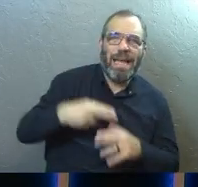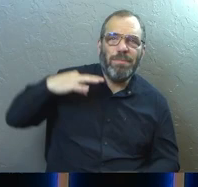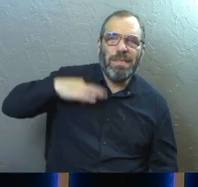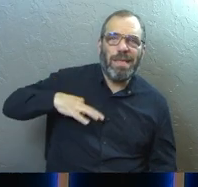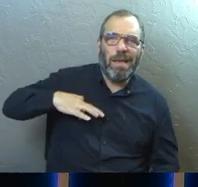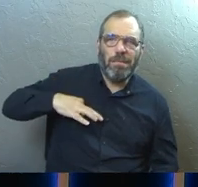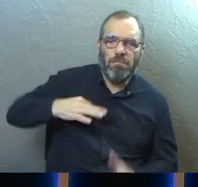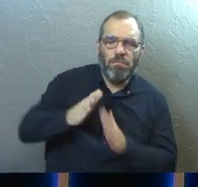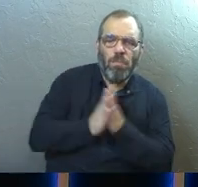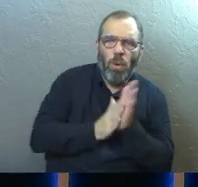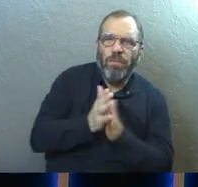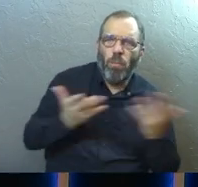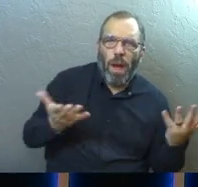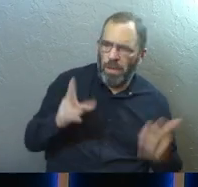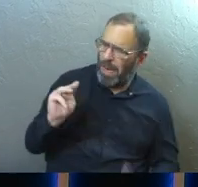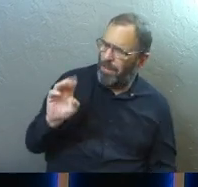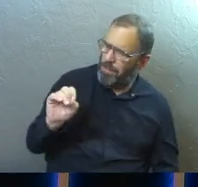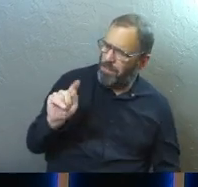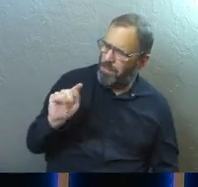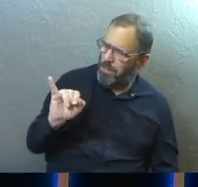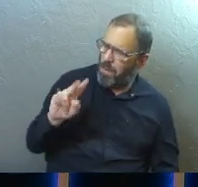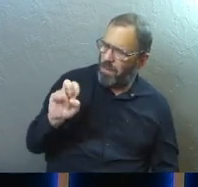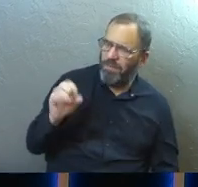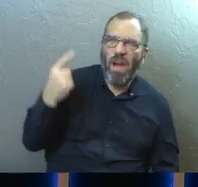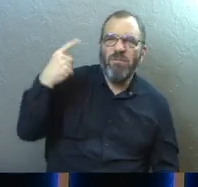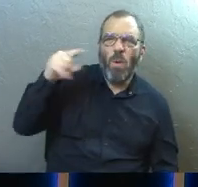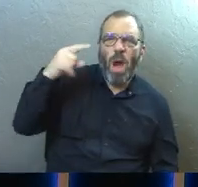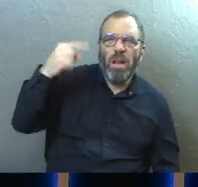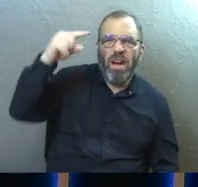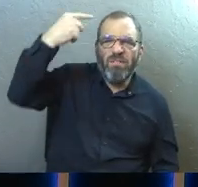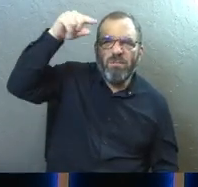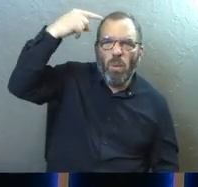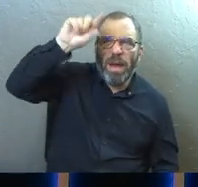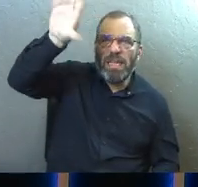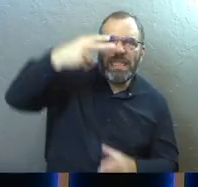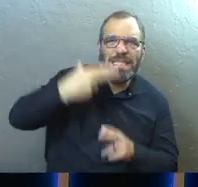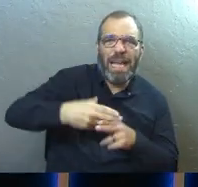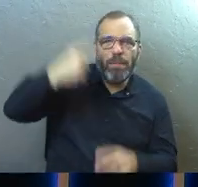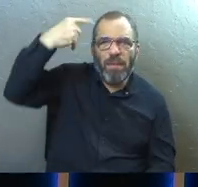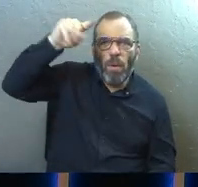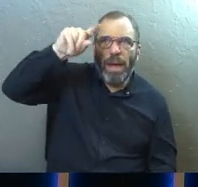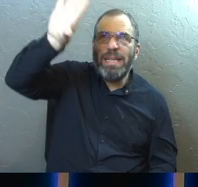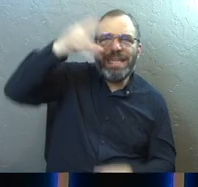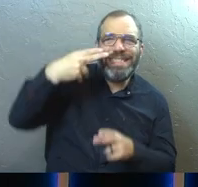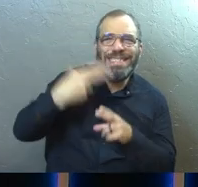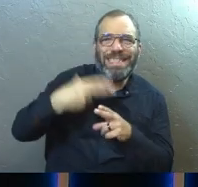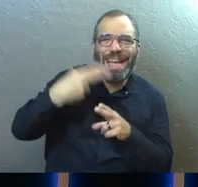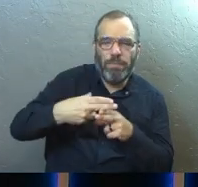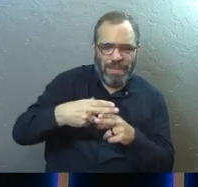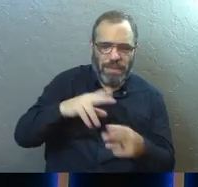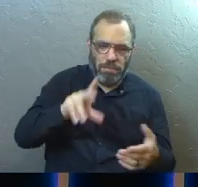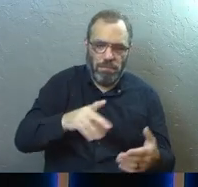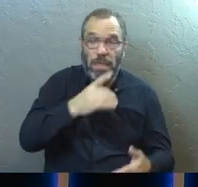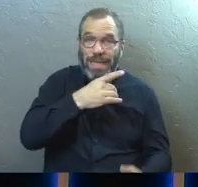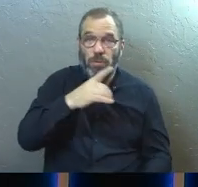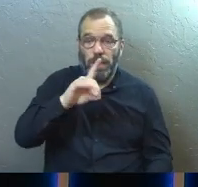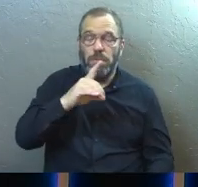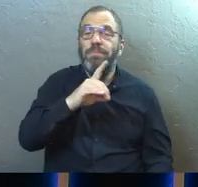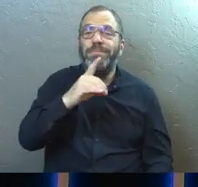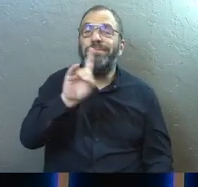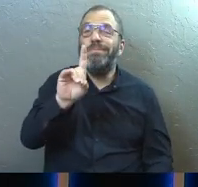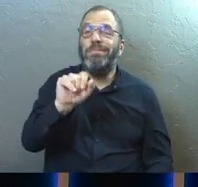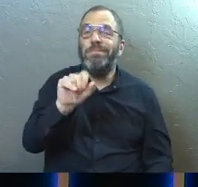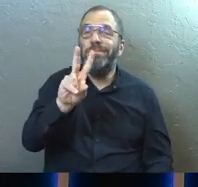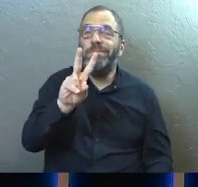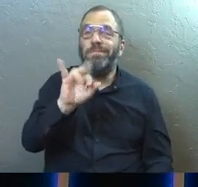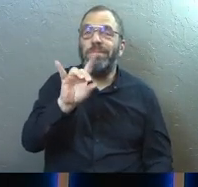What's God's motive? Well, he's doing all this for the sake of his name is what the writer of Psalms, probably David, is saying here.